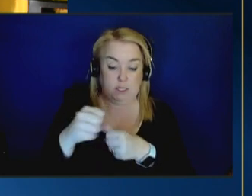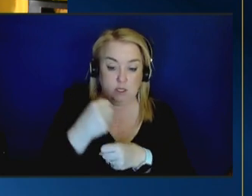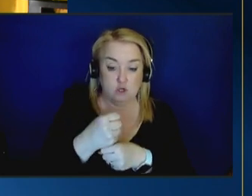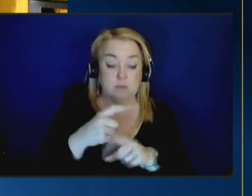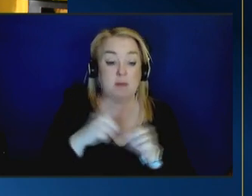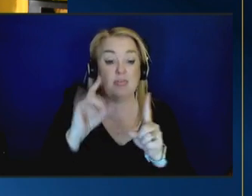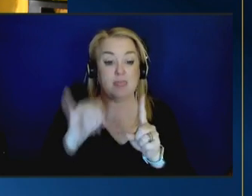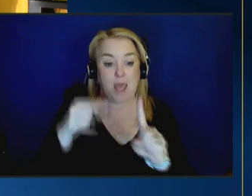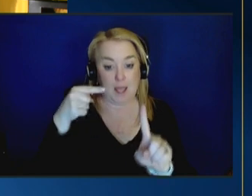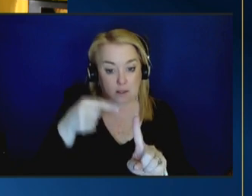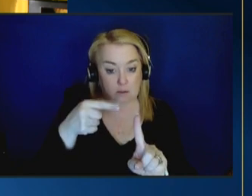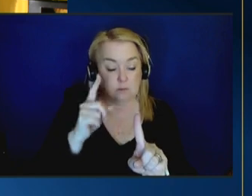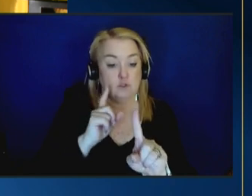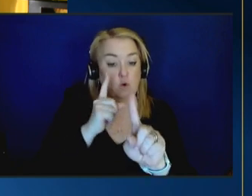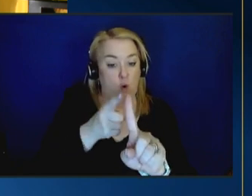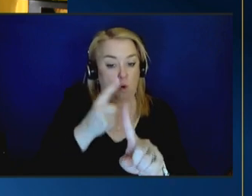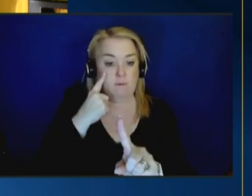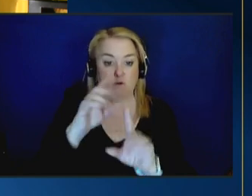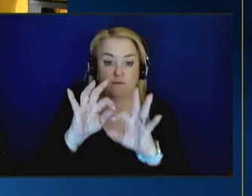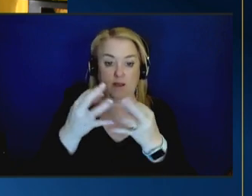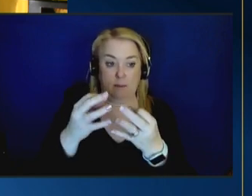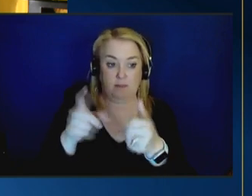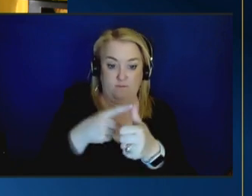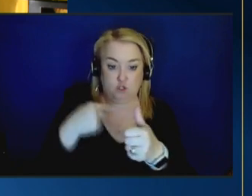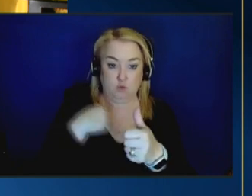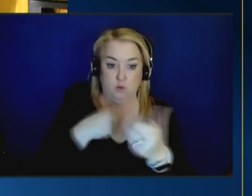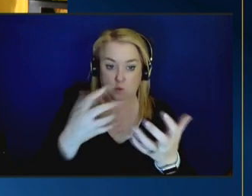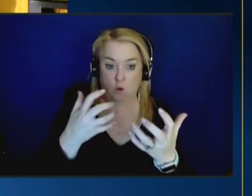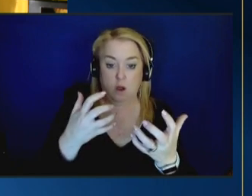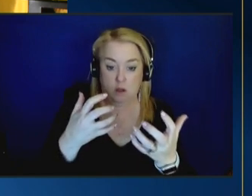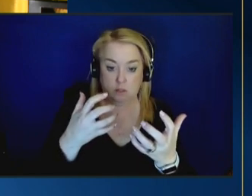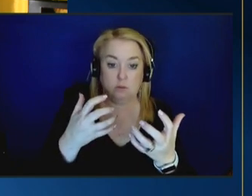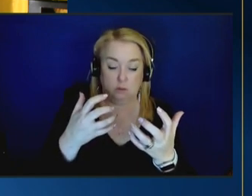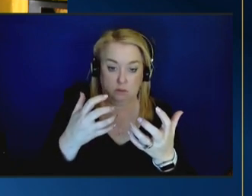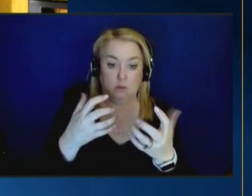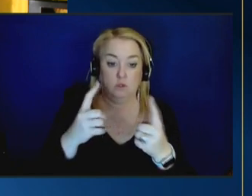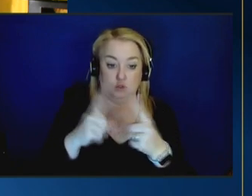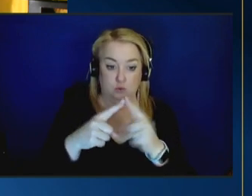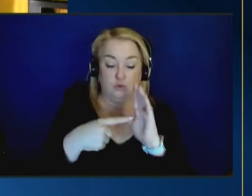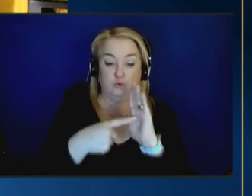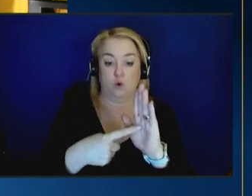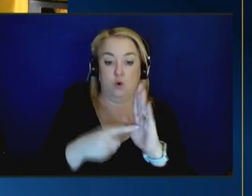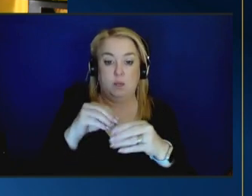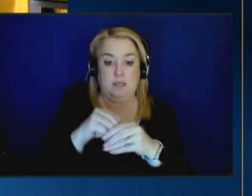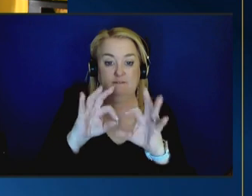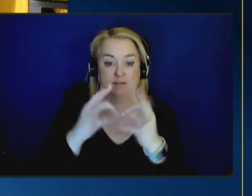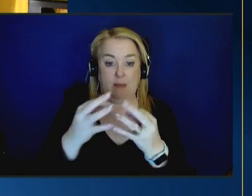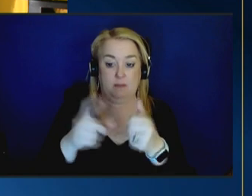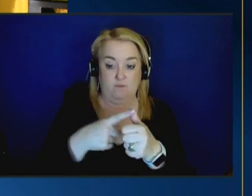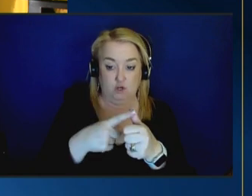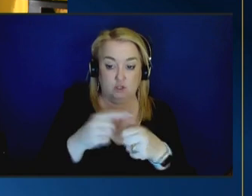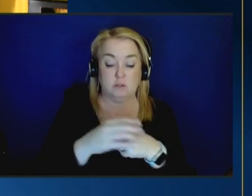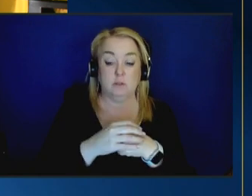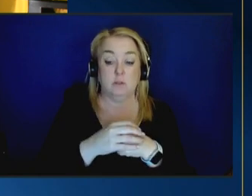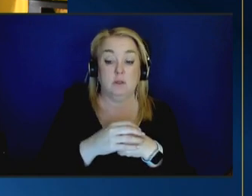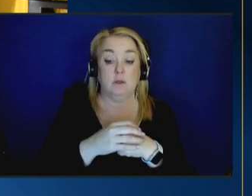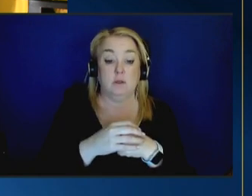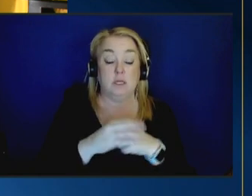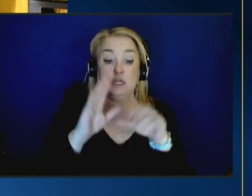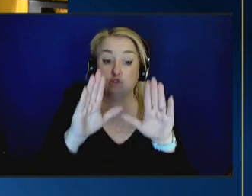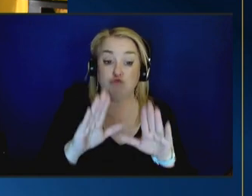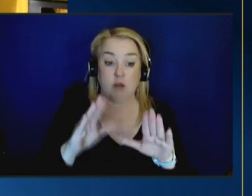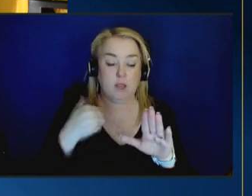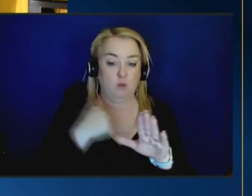the aspirational goal of family first where we want to try to get is to really replicate that in family first um it's great that there are several tribes that have